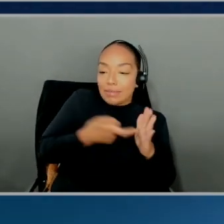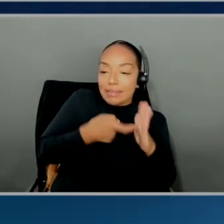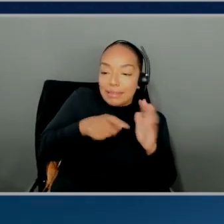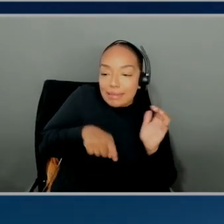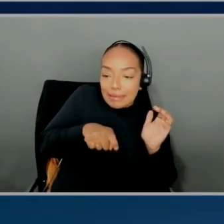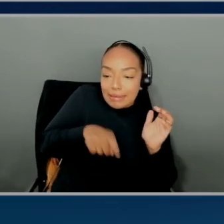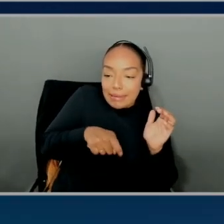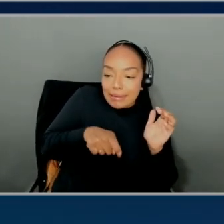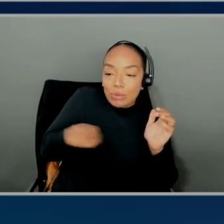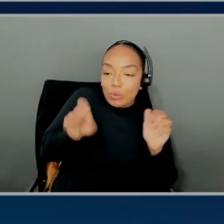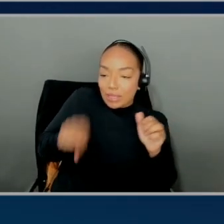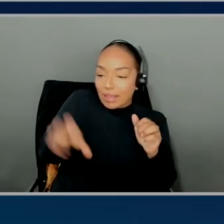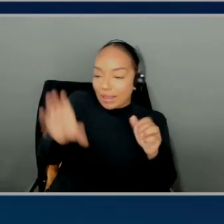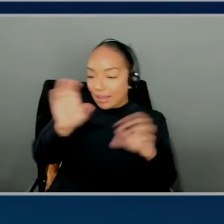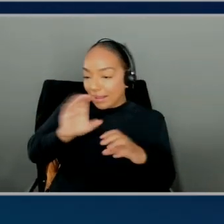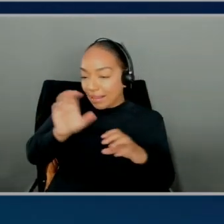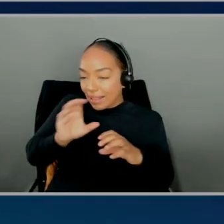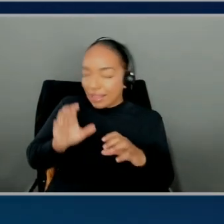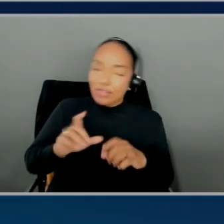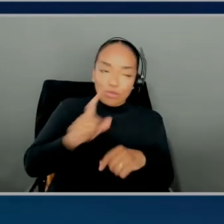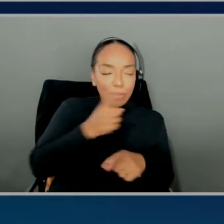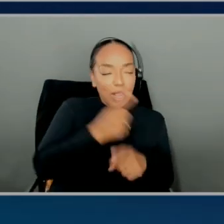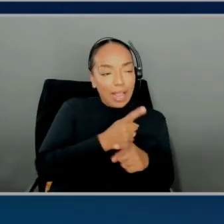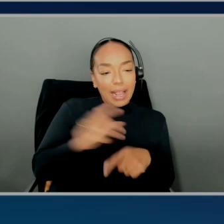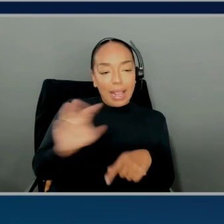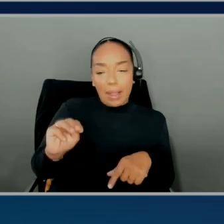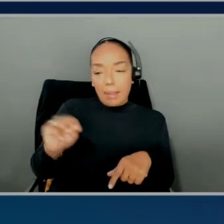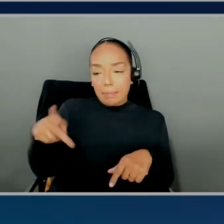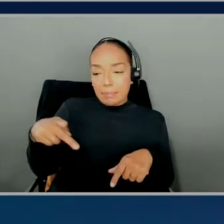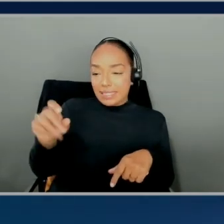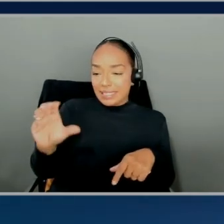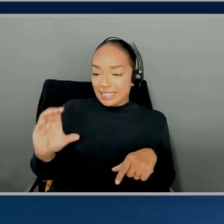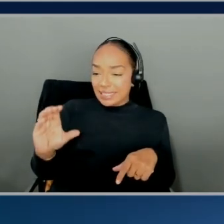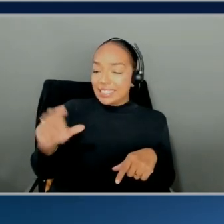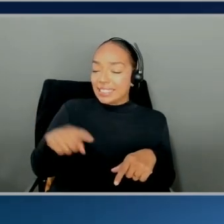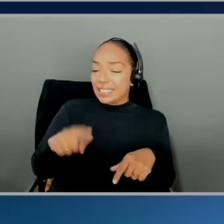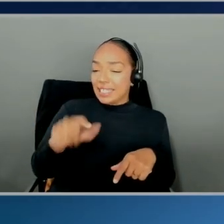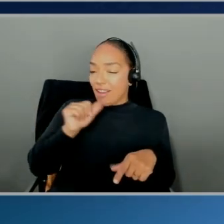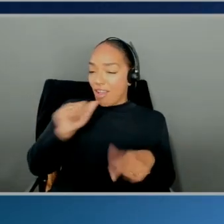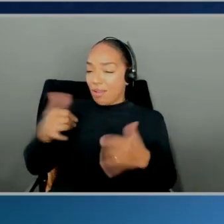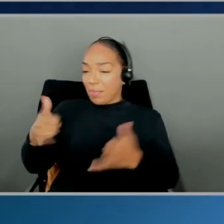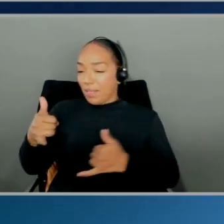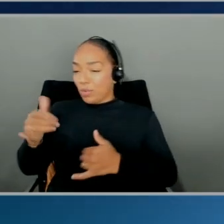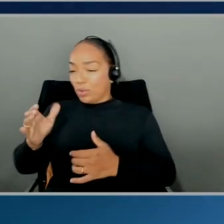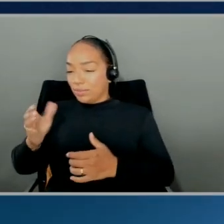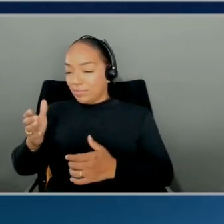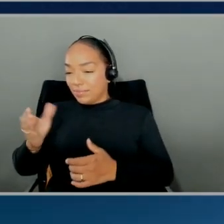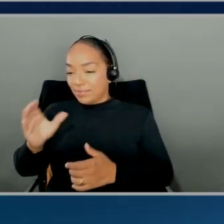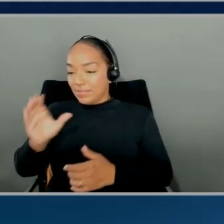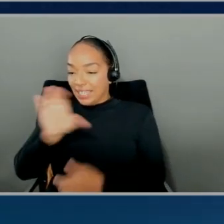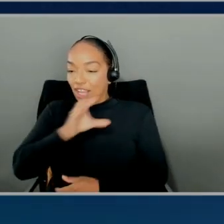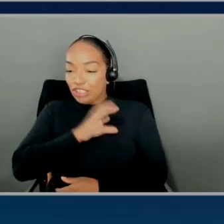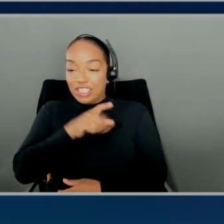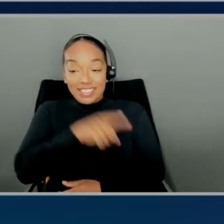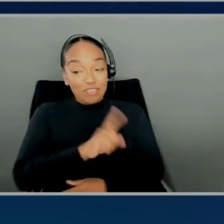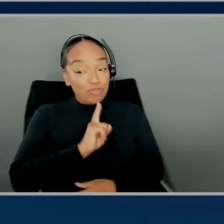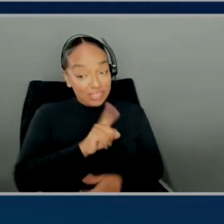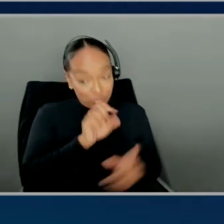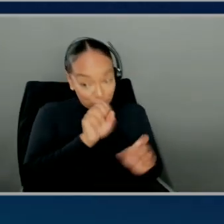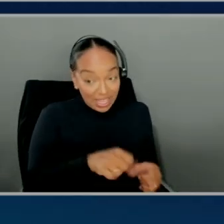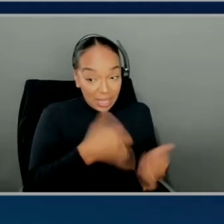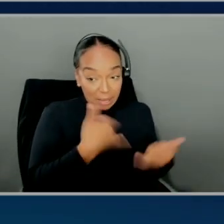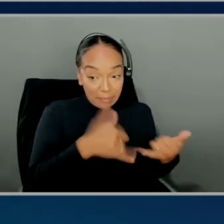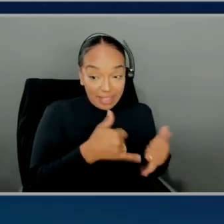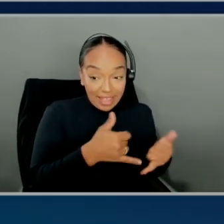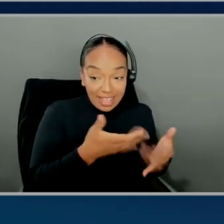through. Kind of, right? Kind of. NPC is non-playable character. This is a playable character. I guess so. generative AI character. What do we